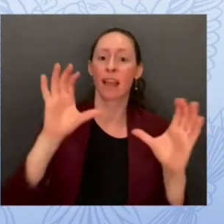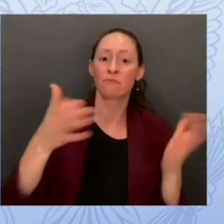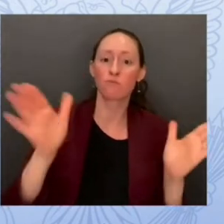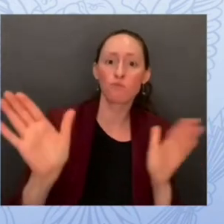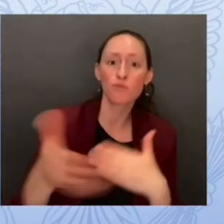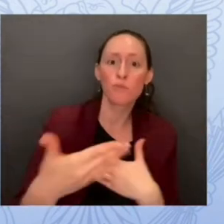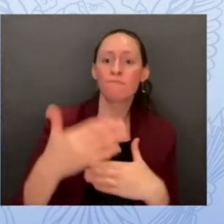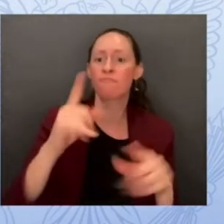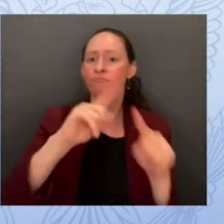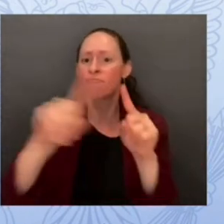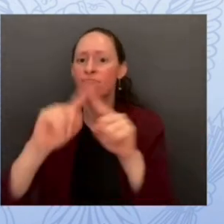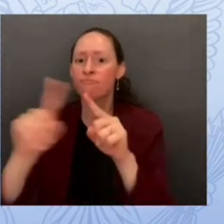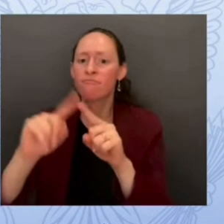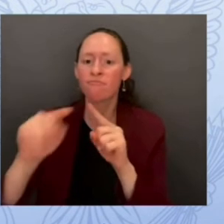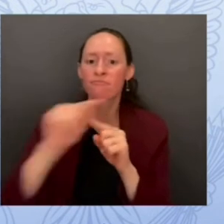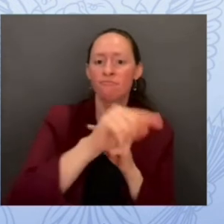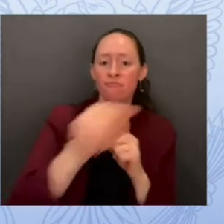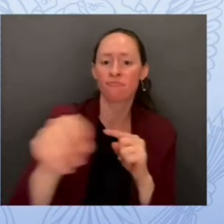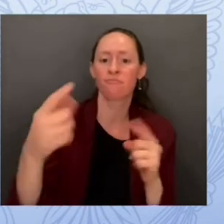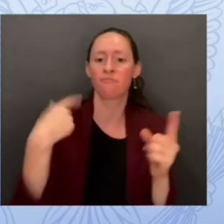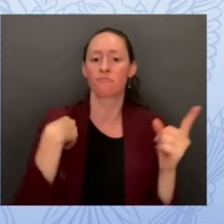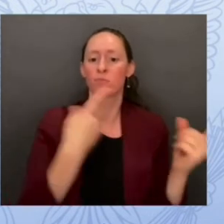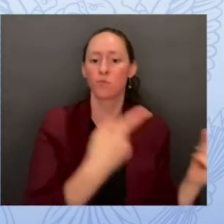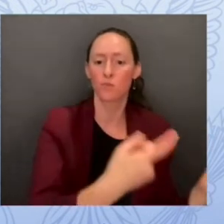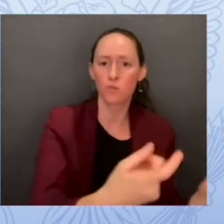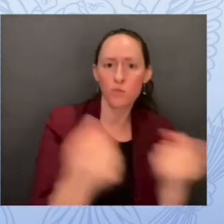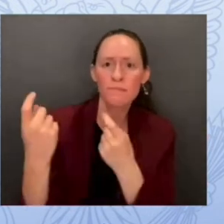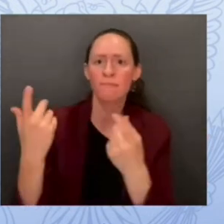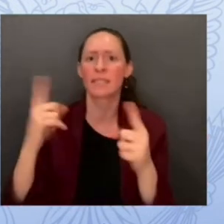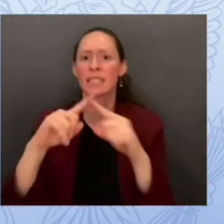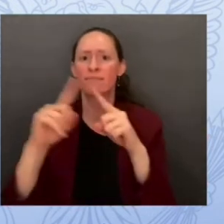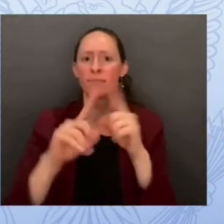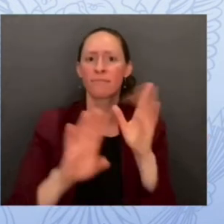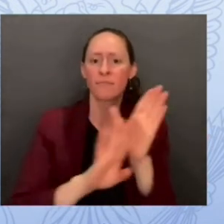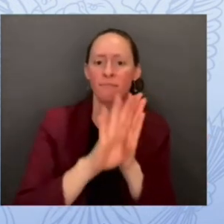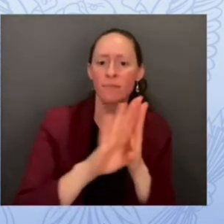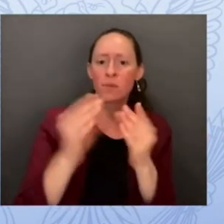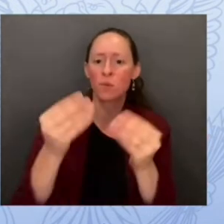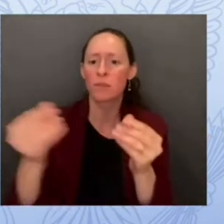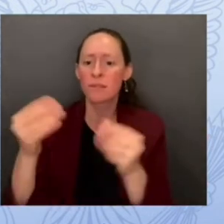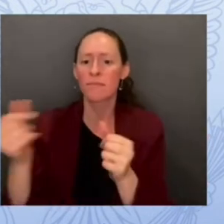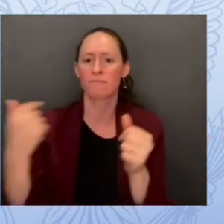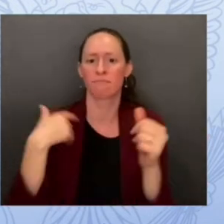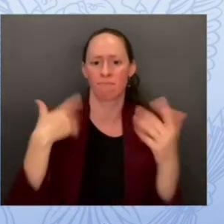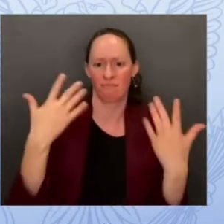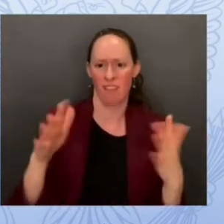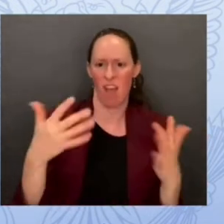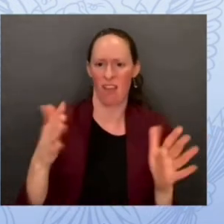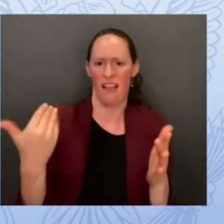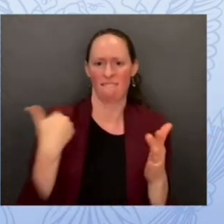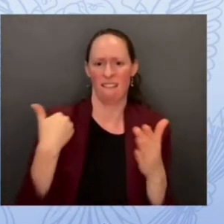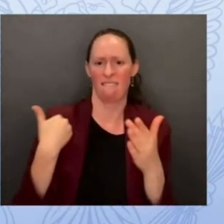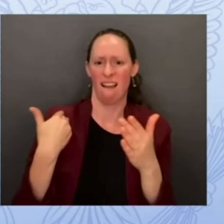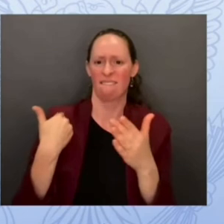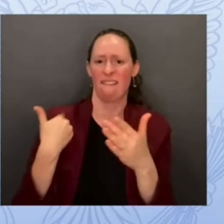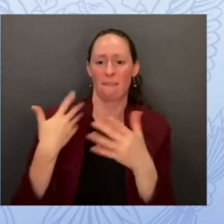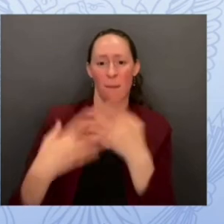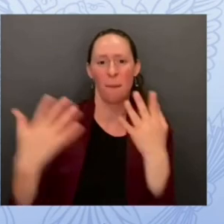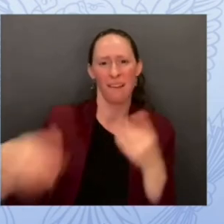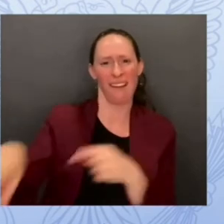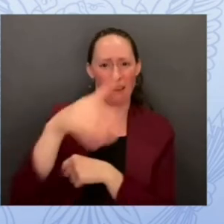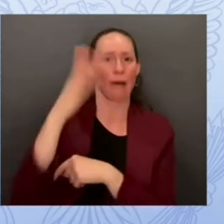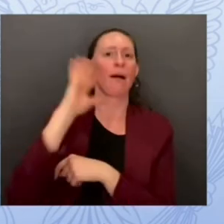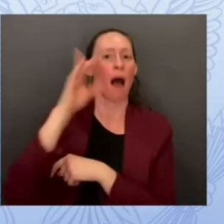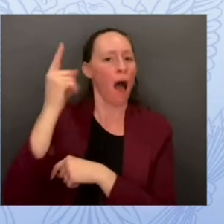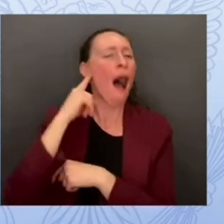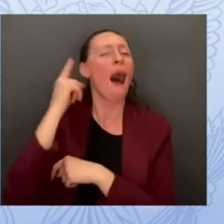uh now yes college and career planning i think all the educators in the room at some point might have heard about power school now what you probably don't uh